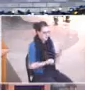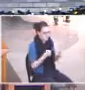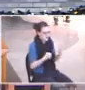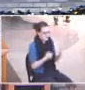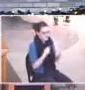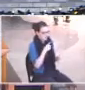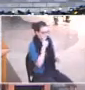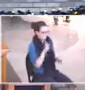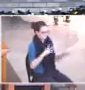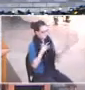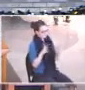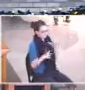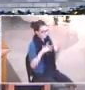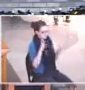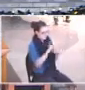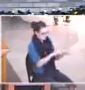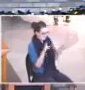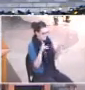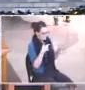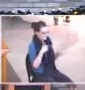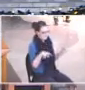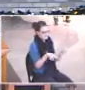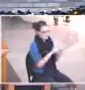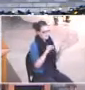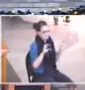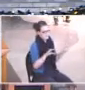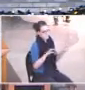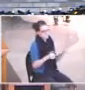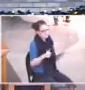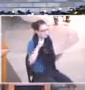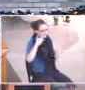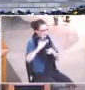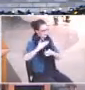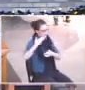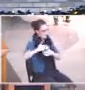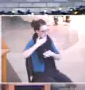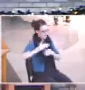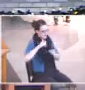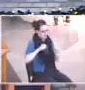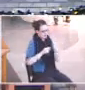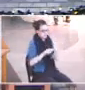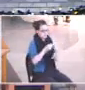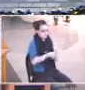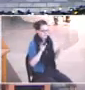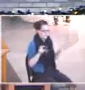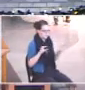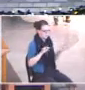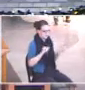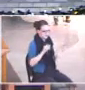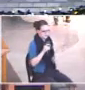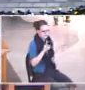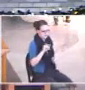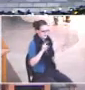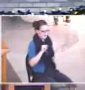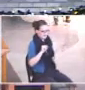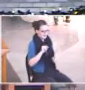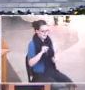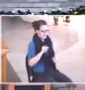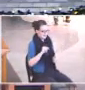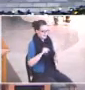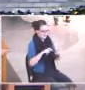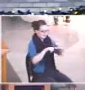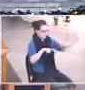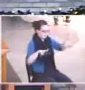got really fancy with that car, and I put a speaker in the back window. You could buy the speaker kit. You'd cut a hole in the